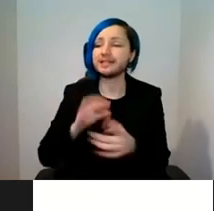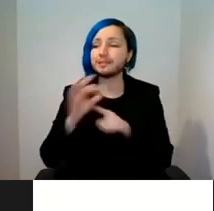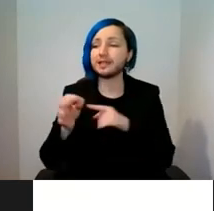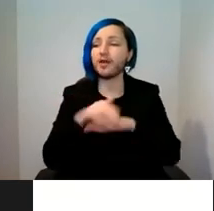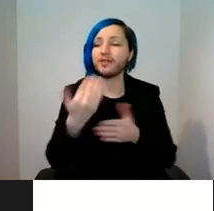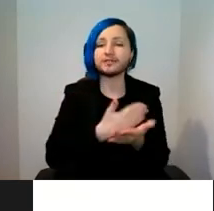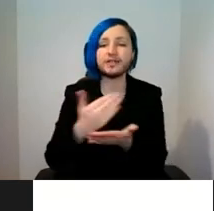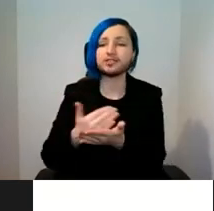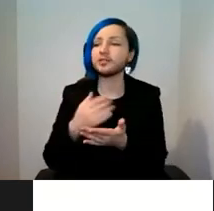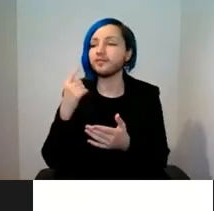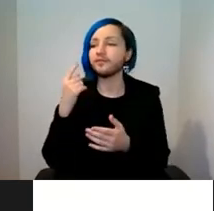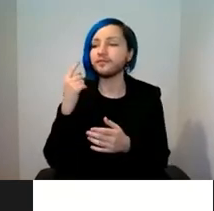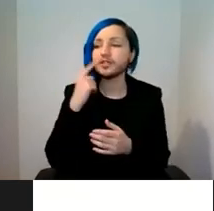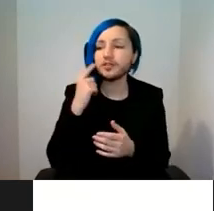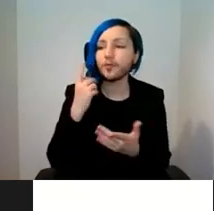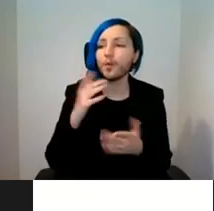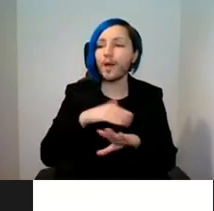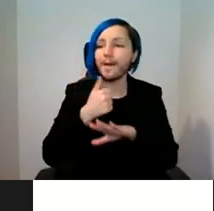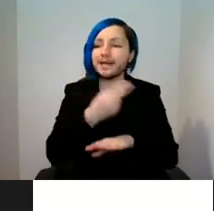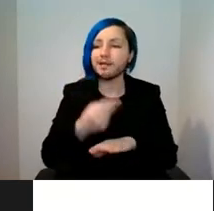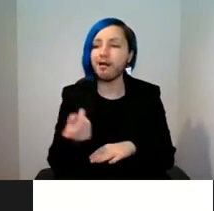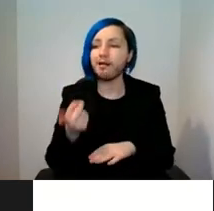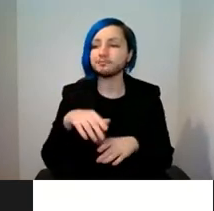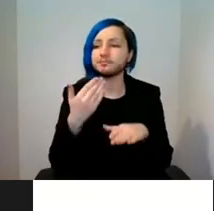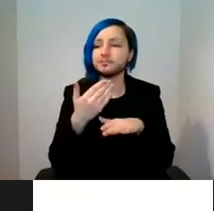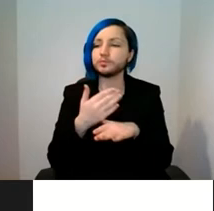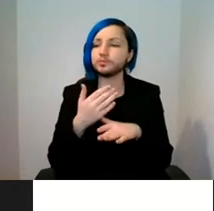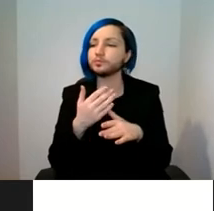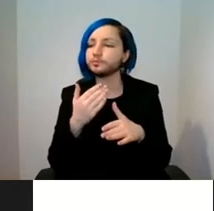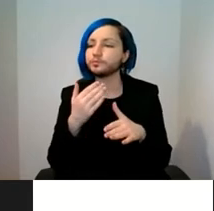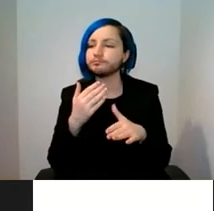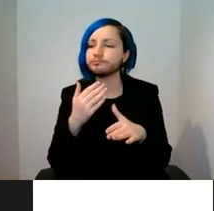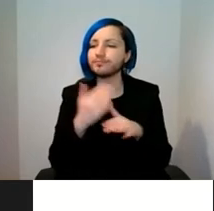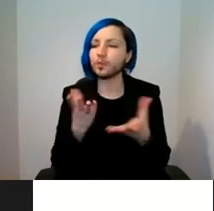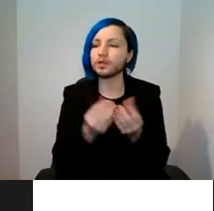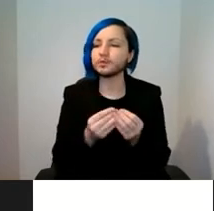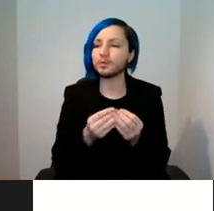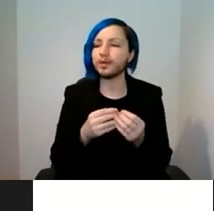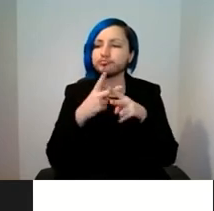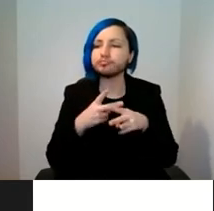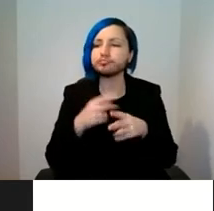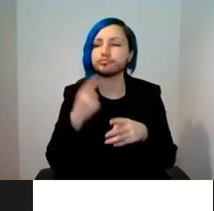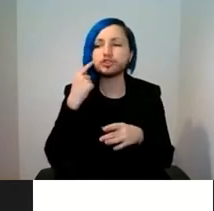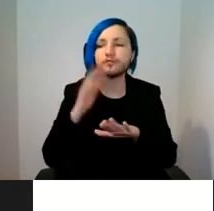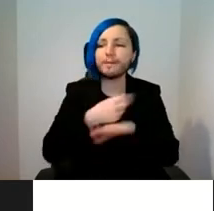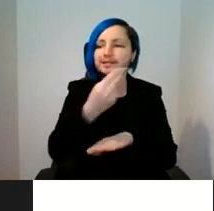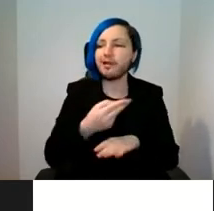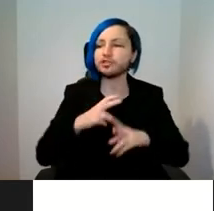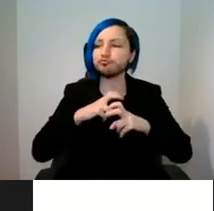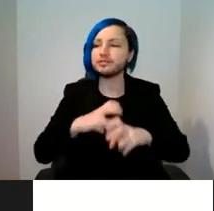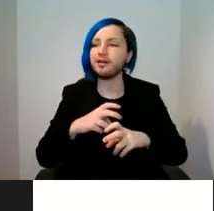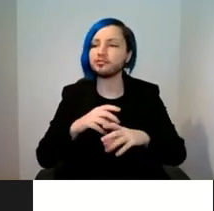with both caring for software-based art to research, develop and implement strategies for its long-term preservation.